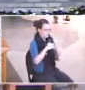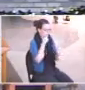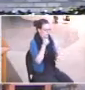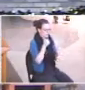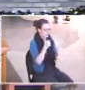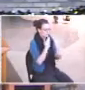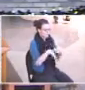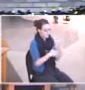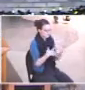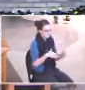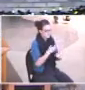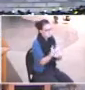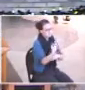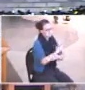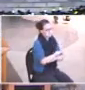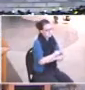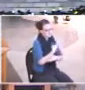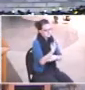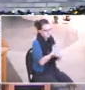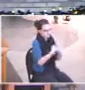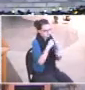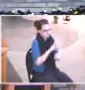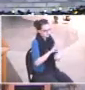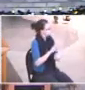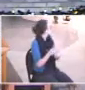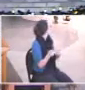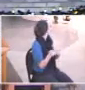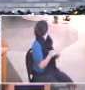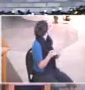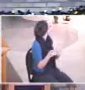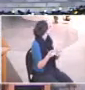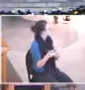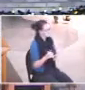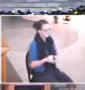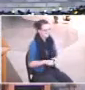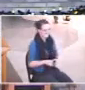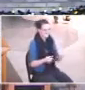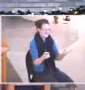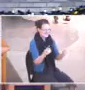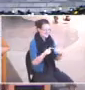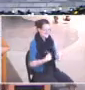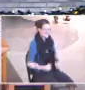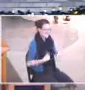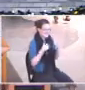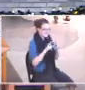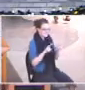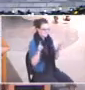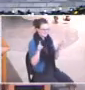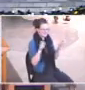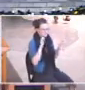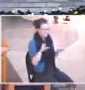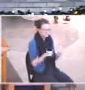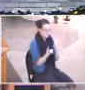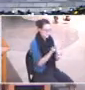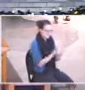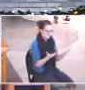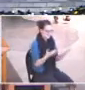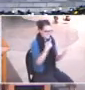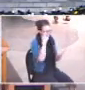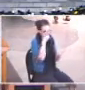life is different, and I'll tell you right now that you would do anything for this child,